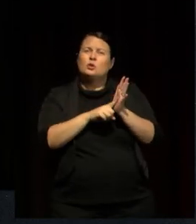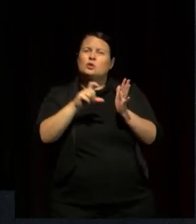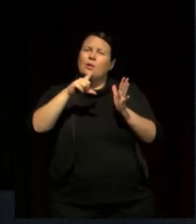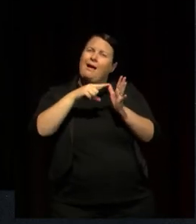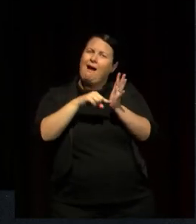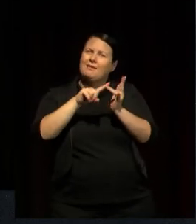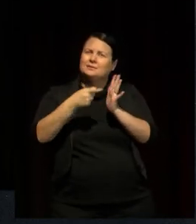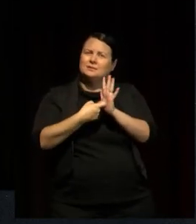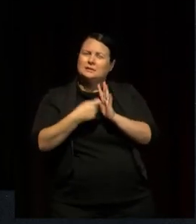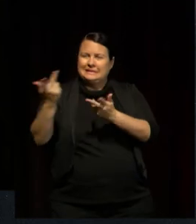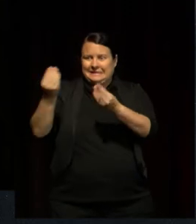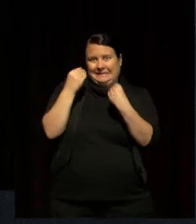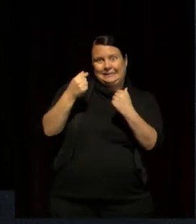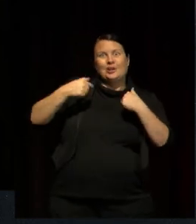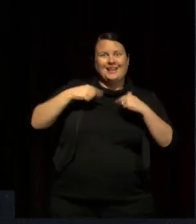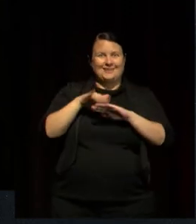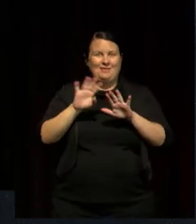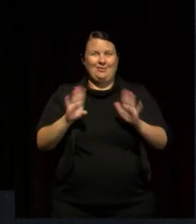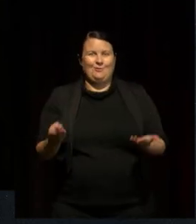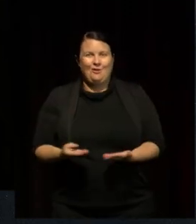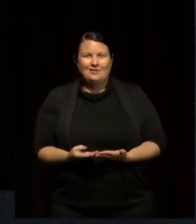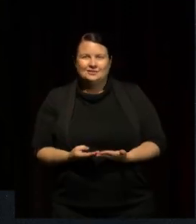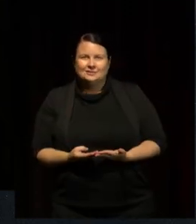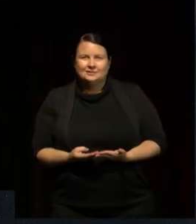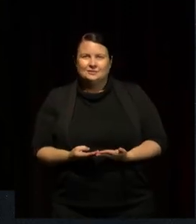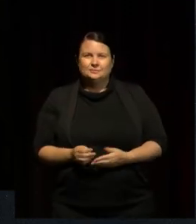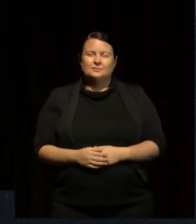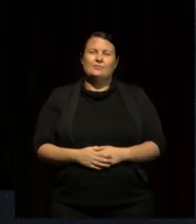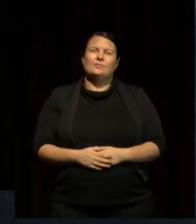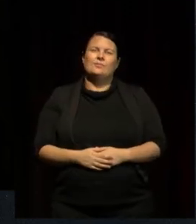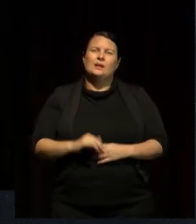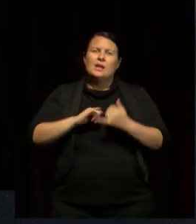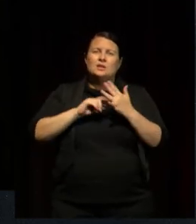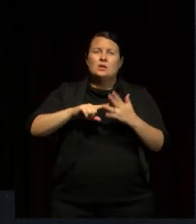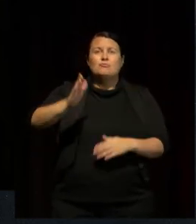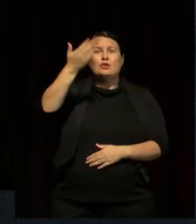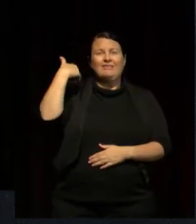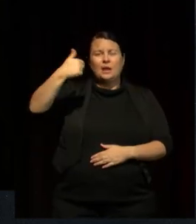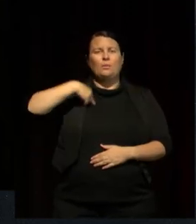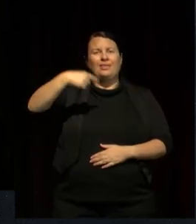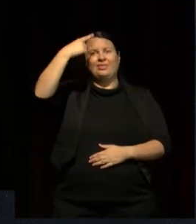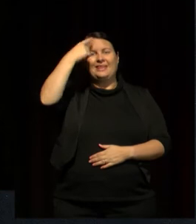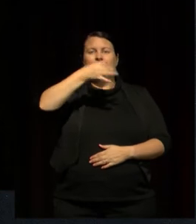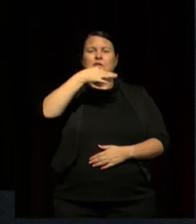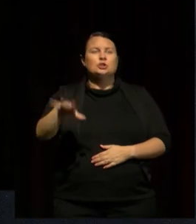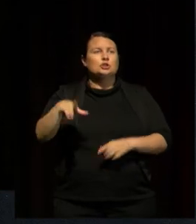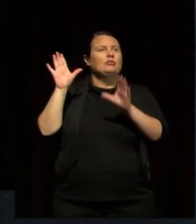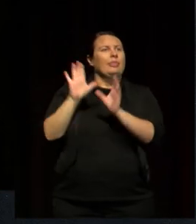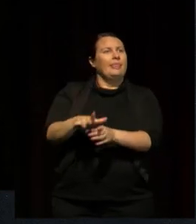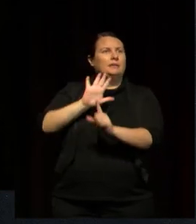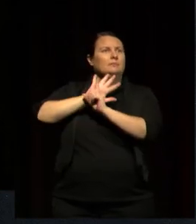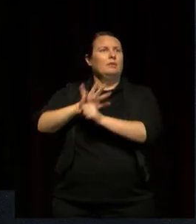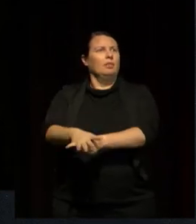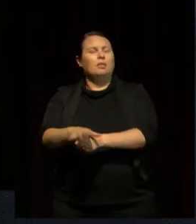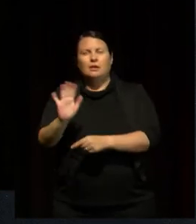have avoided the trap of uncritical clumping or generalizations about children's voices and provide